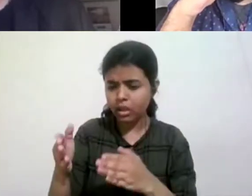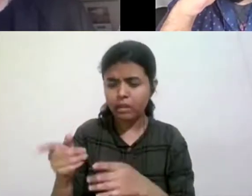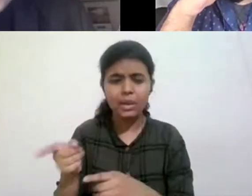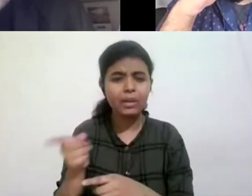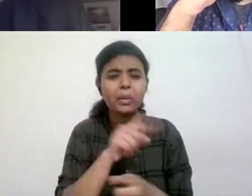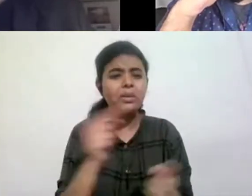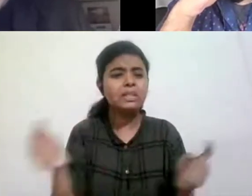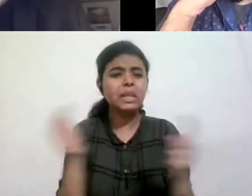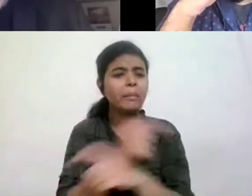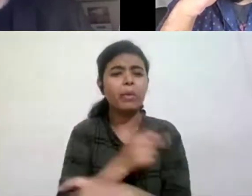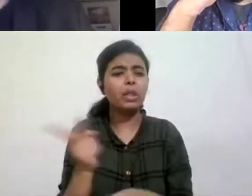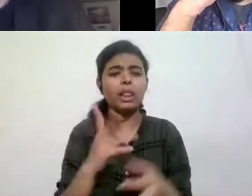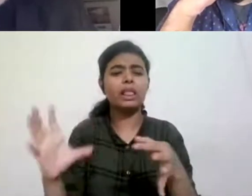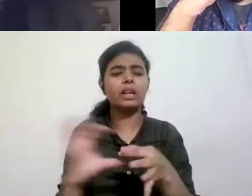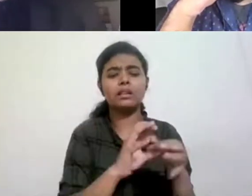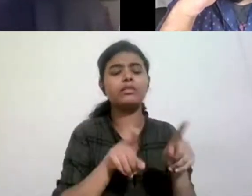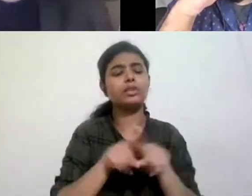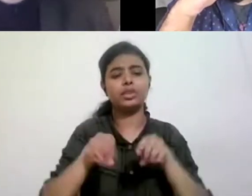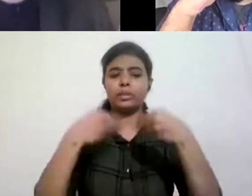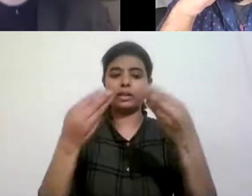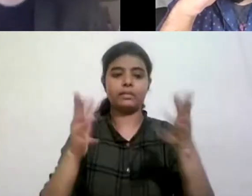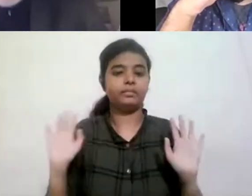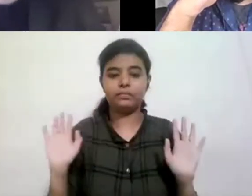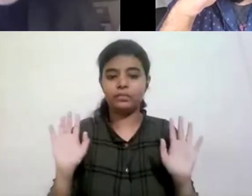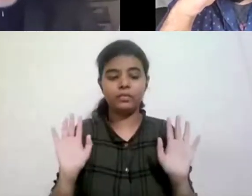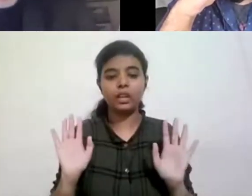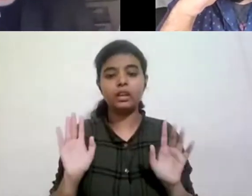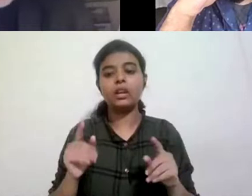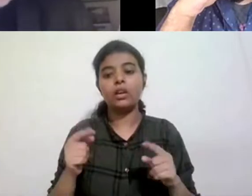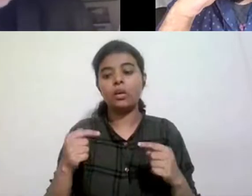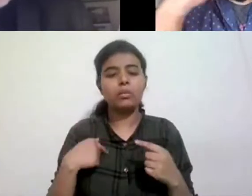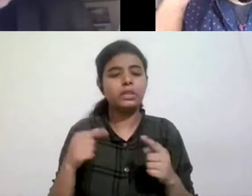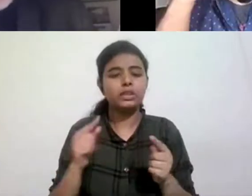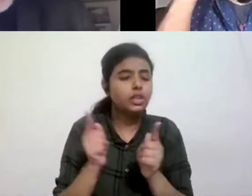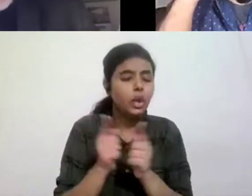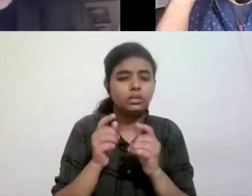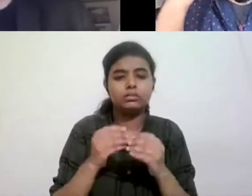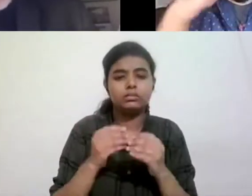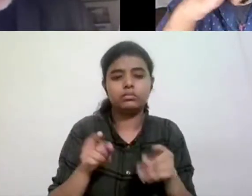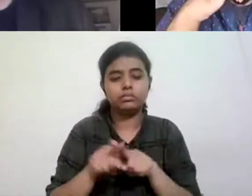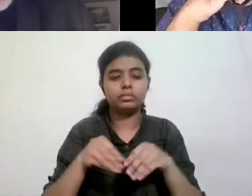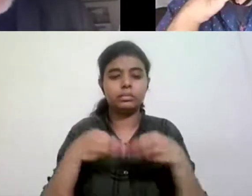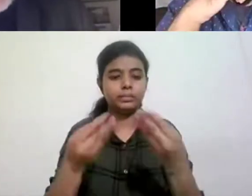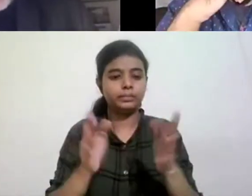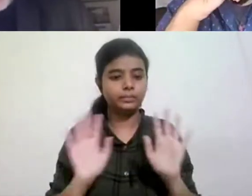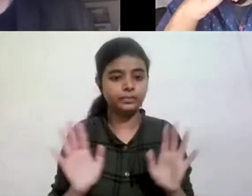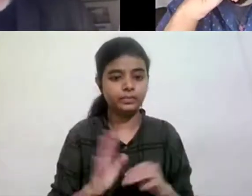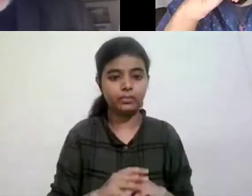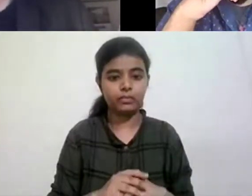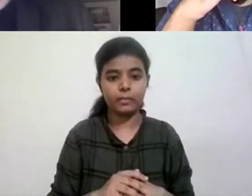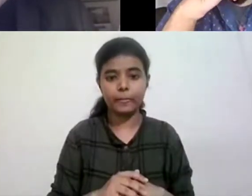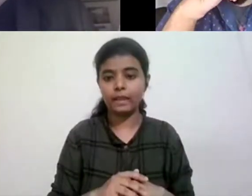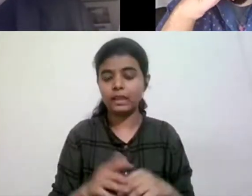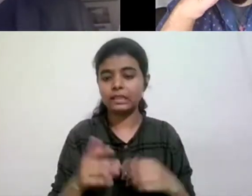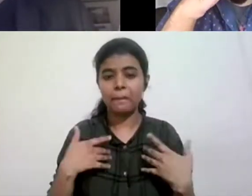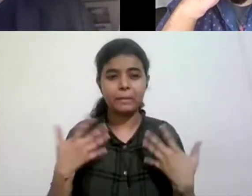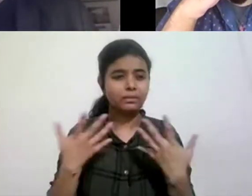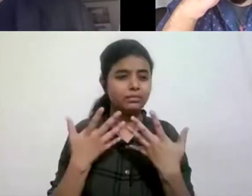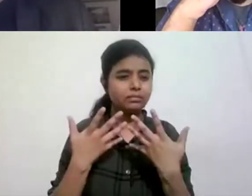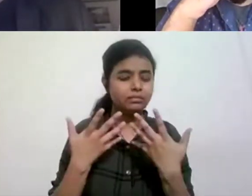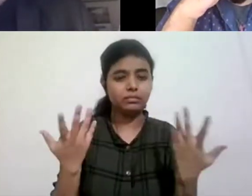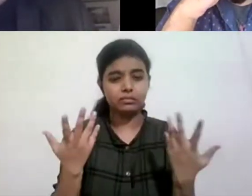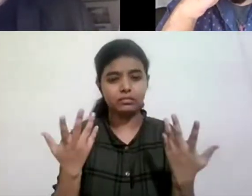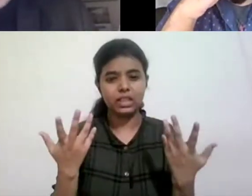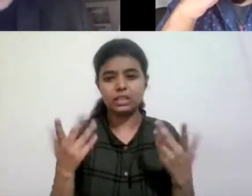that they're dealing with. I mean, for example, I'll just give you like a, a minor anecdote, but I was giving a kind of a wonky, uh,